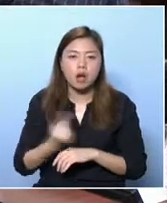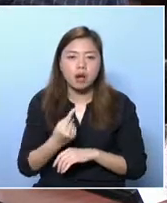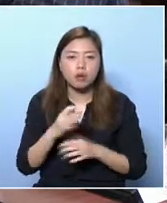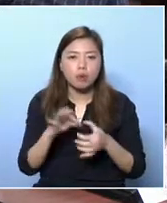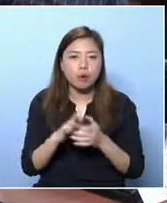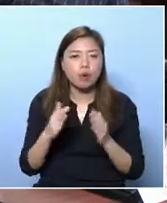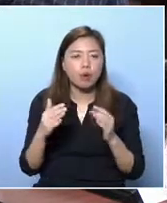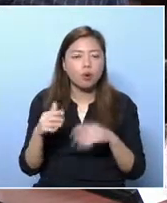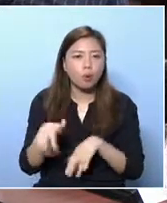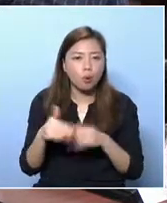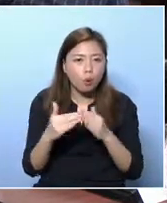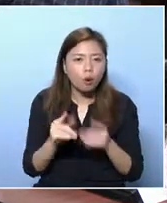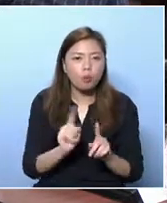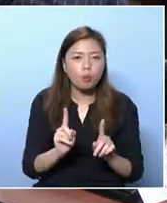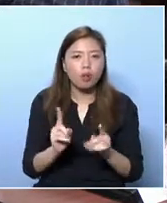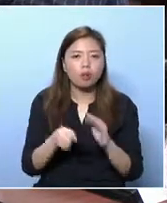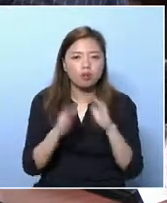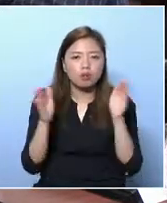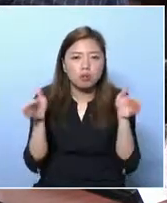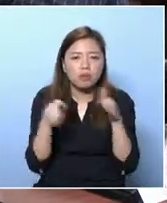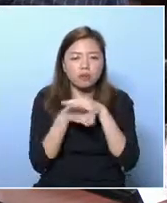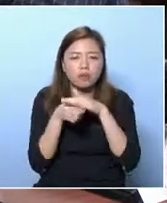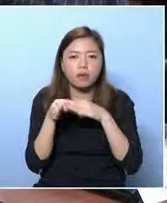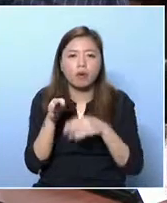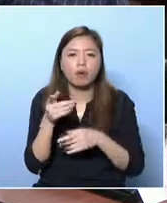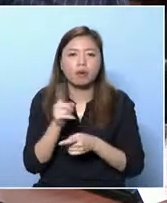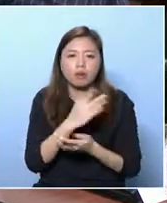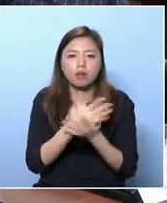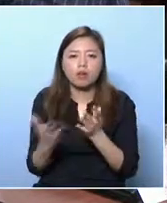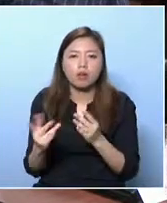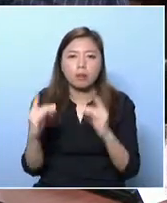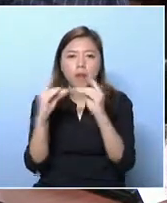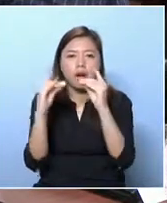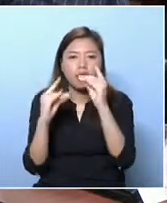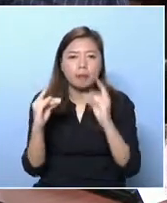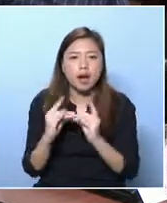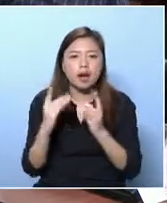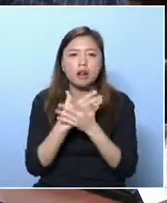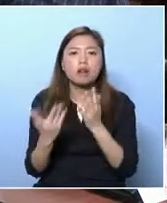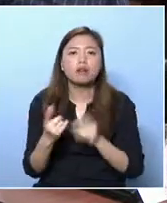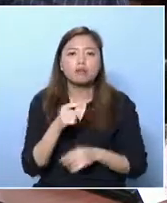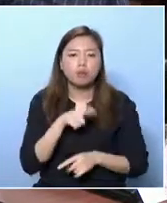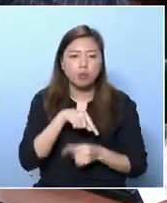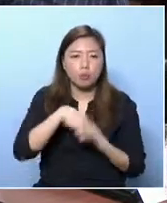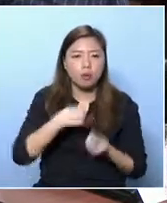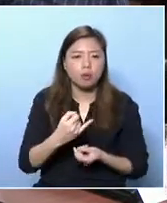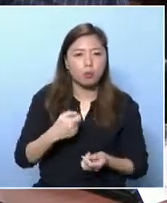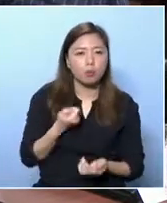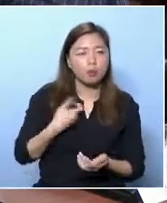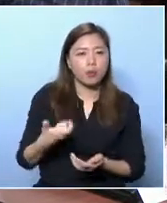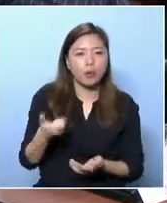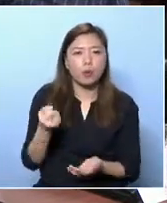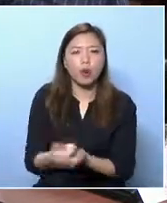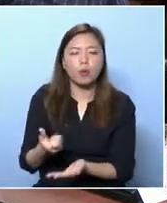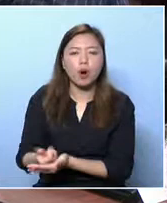insufficient. We have hundreds of thousands of people living in substandard accommodation. They pay high rent, they pay